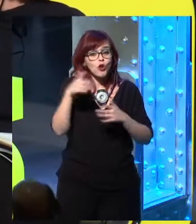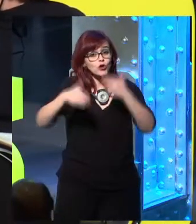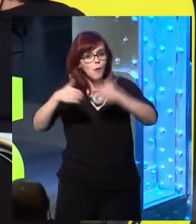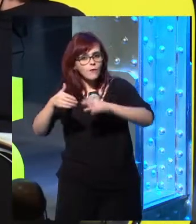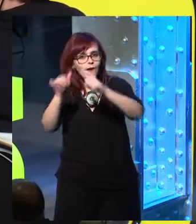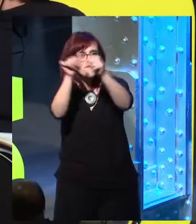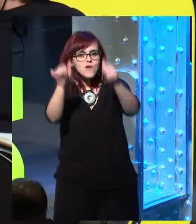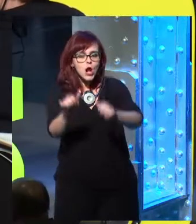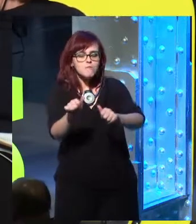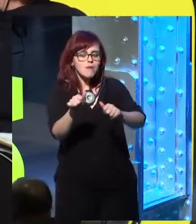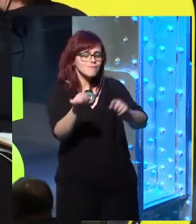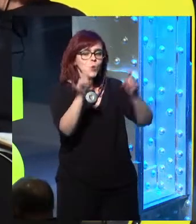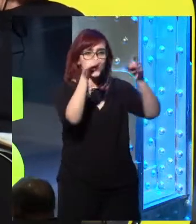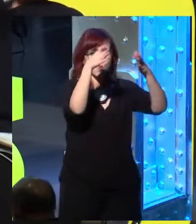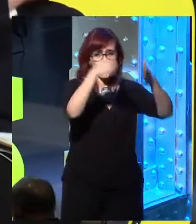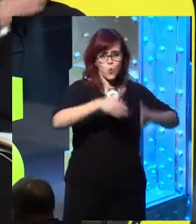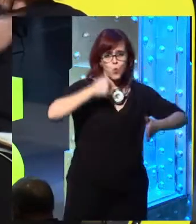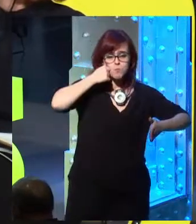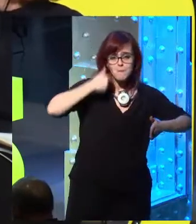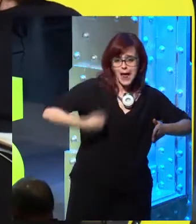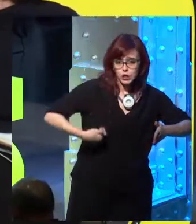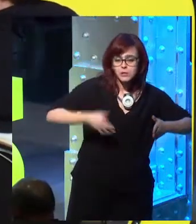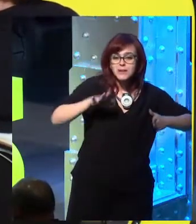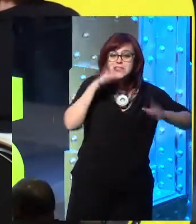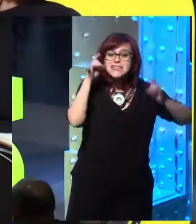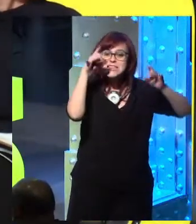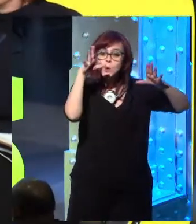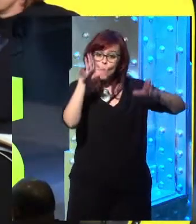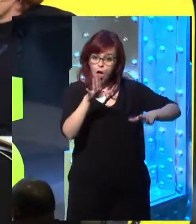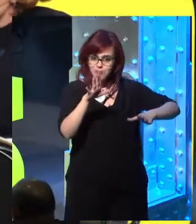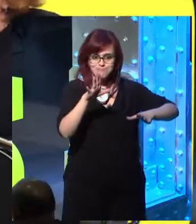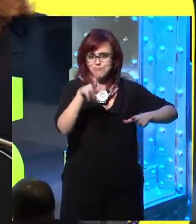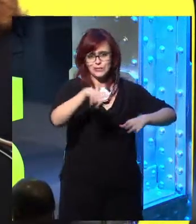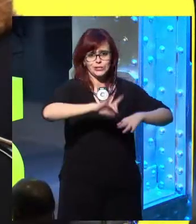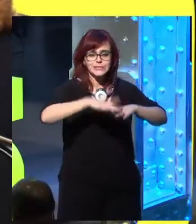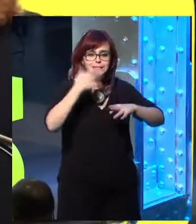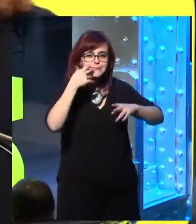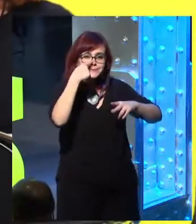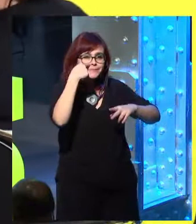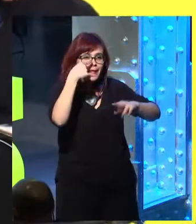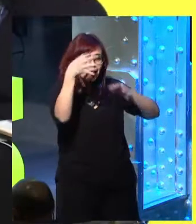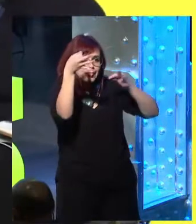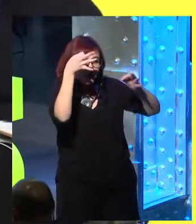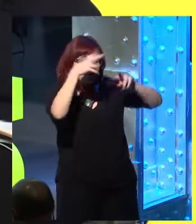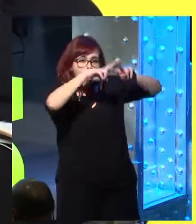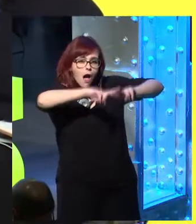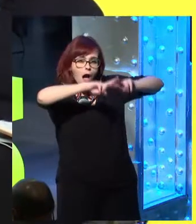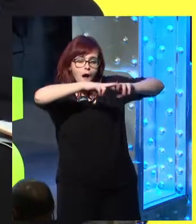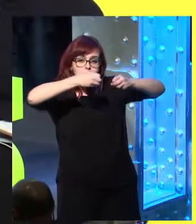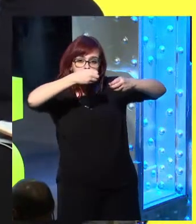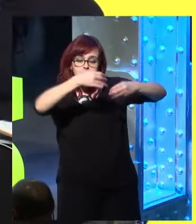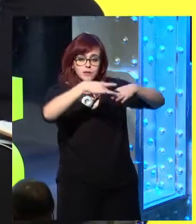it's very obvious. It's not even necessary, unless it's a sex robot, and then it's necessary. But it's not –